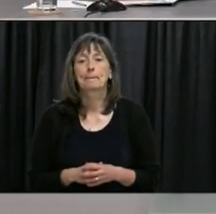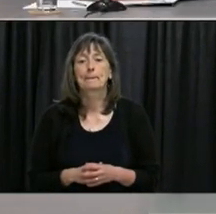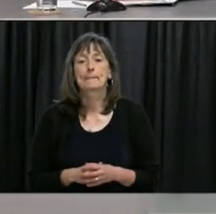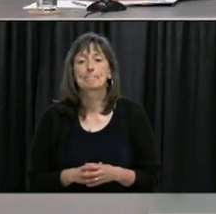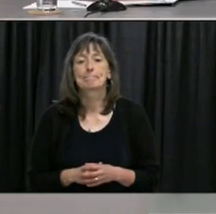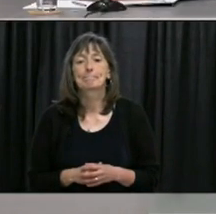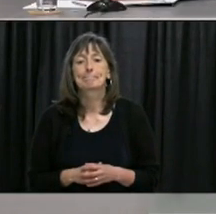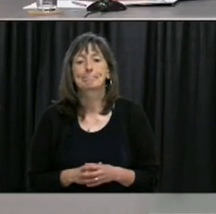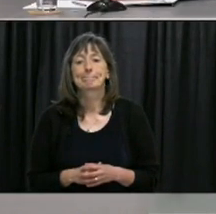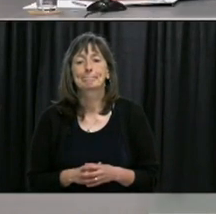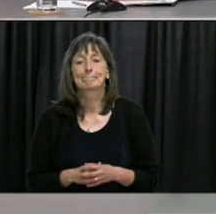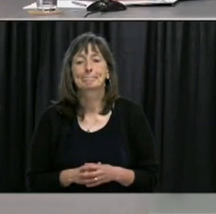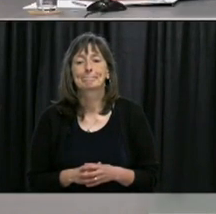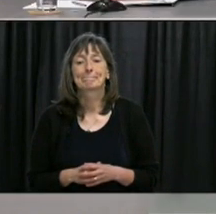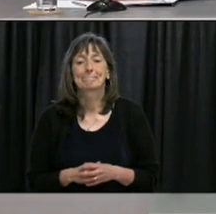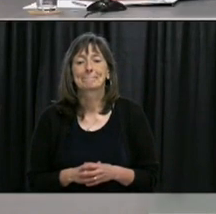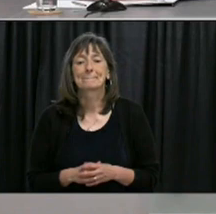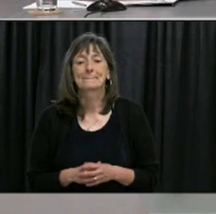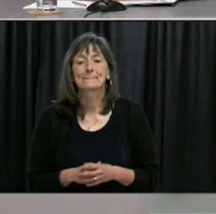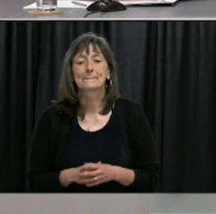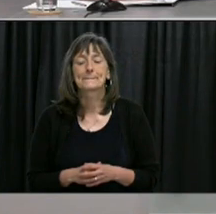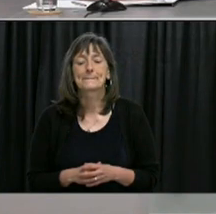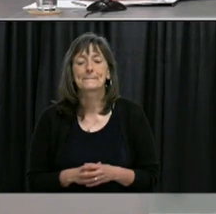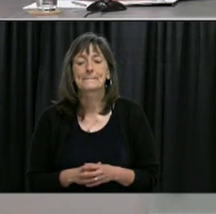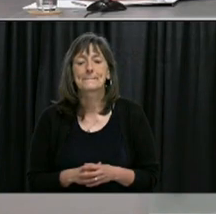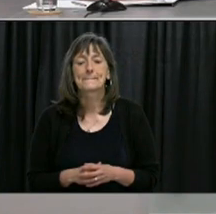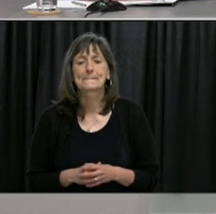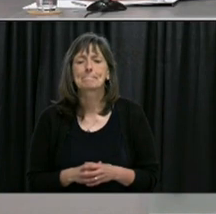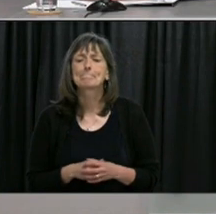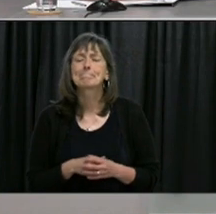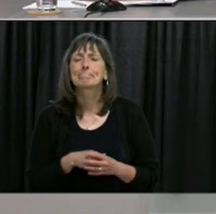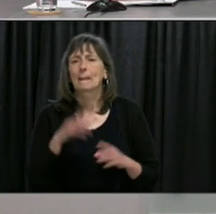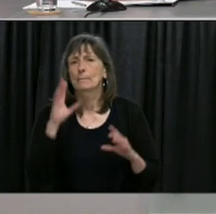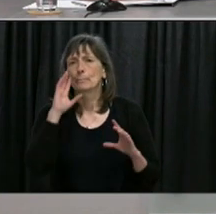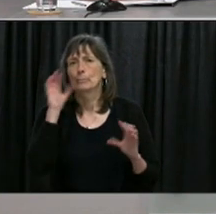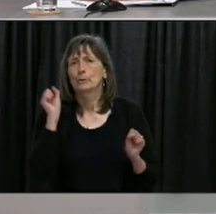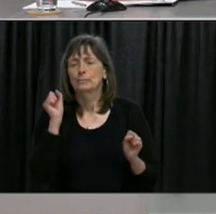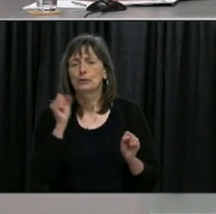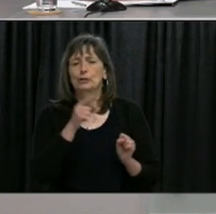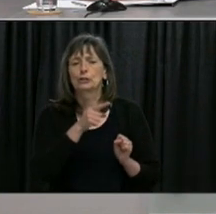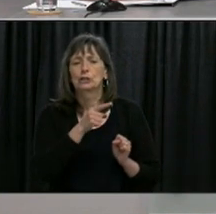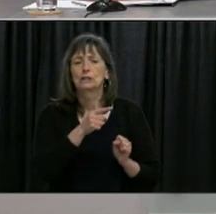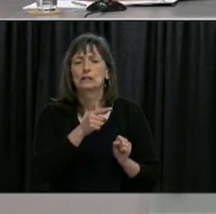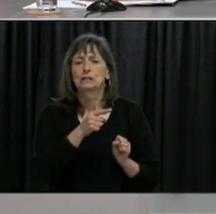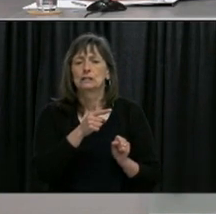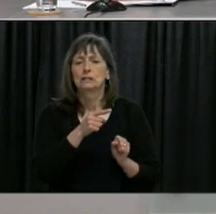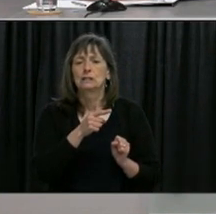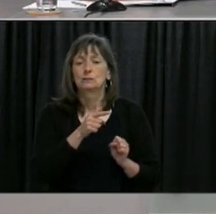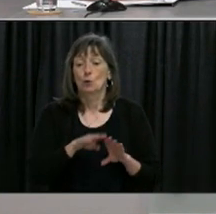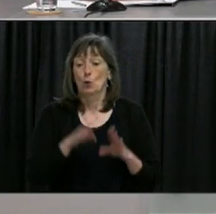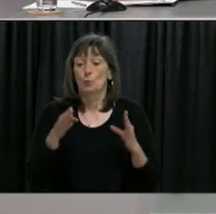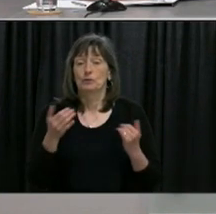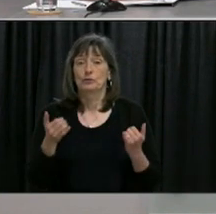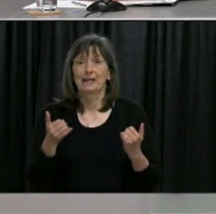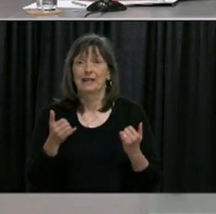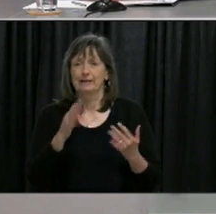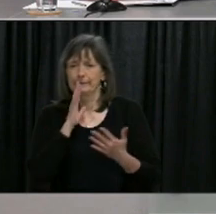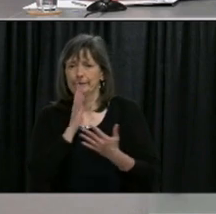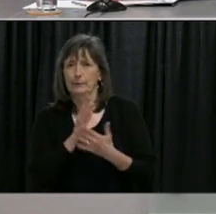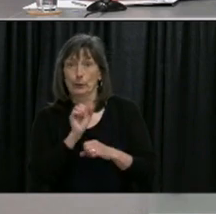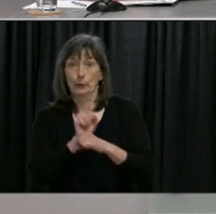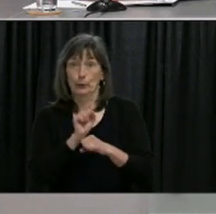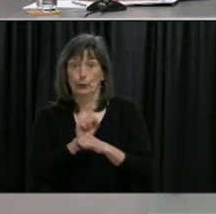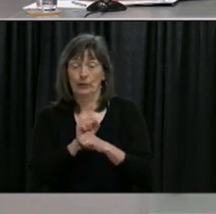and my last question is for the premier I want to get you to elaborate on some of the comments you made in the introduction talking about working from home